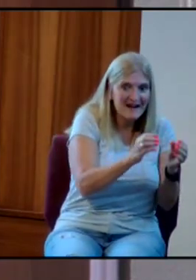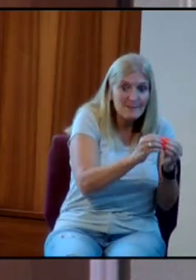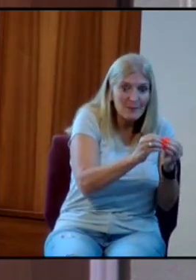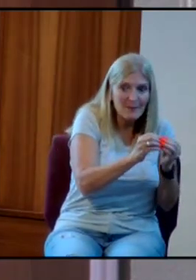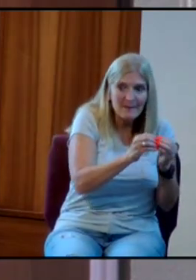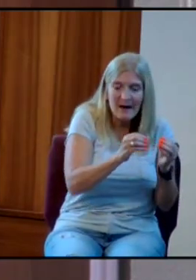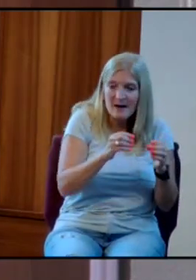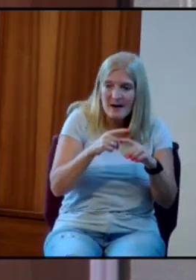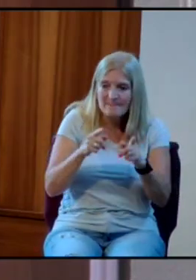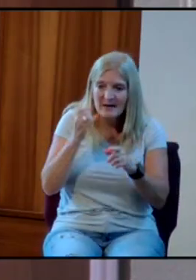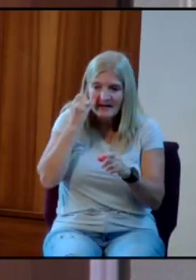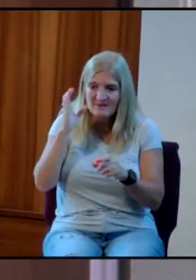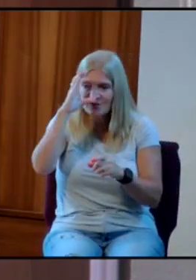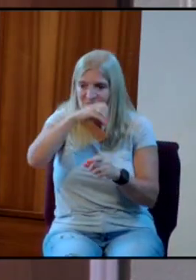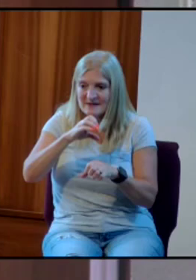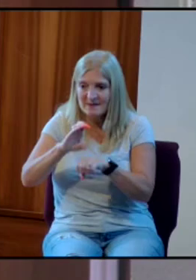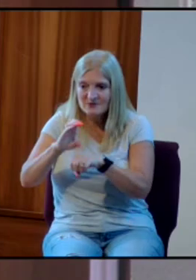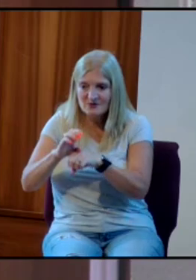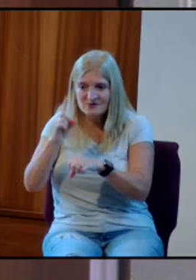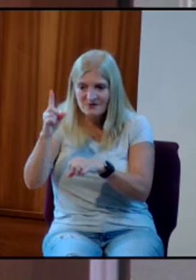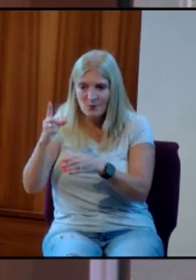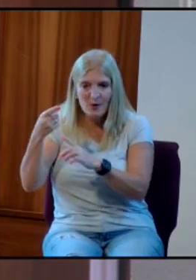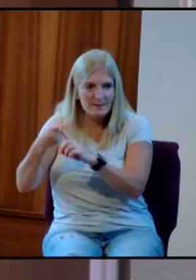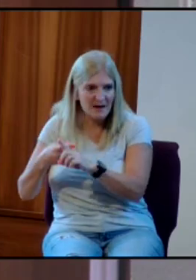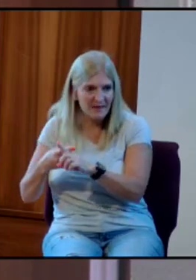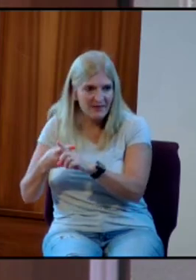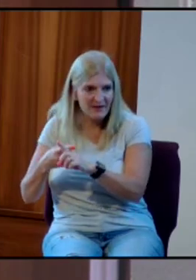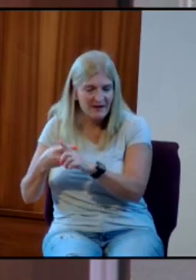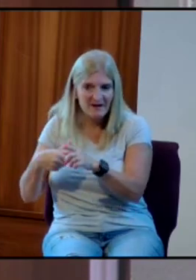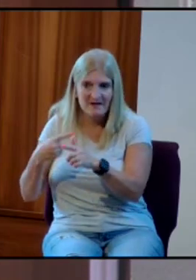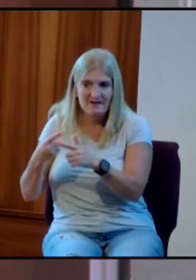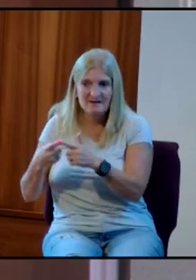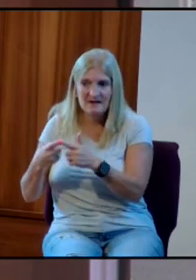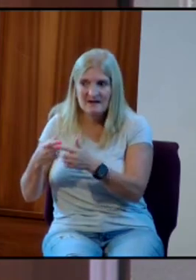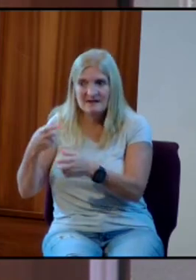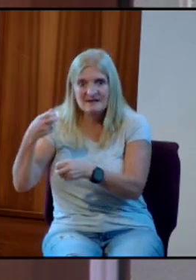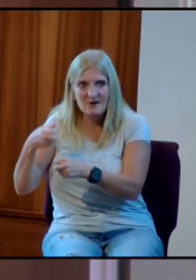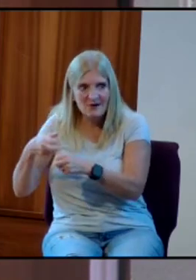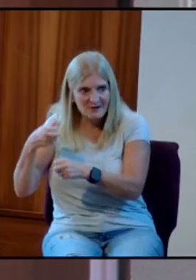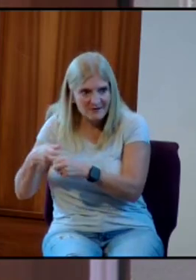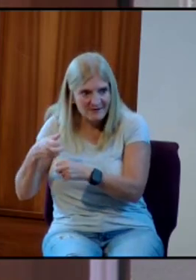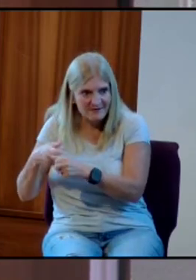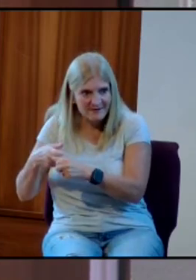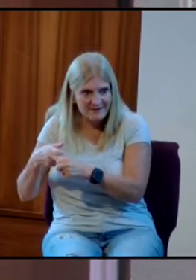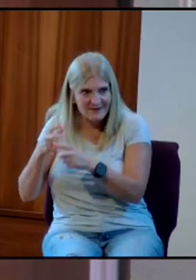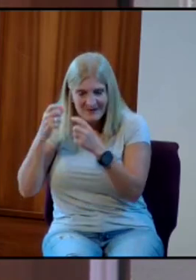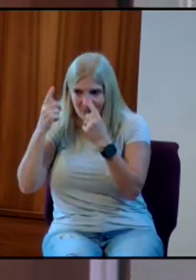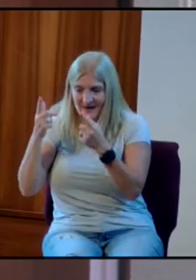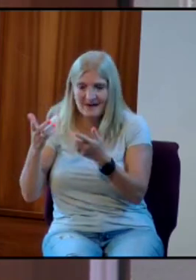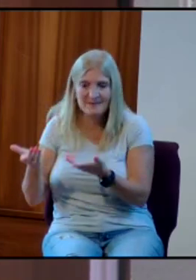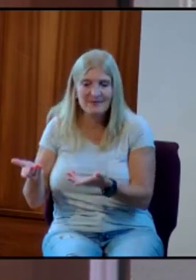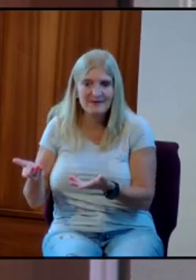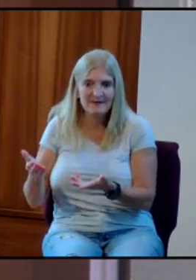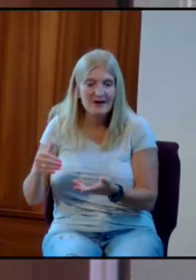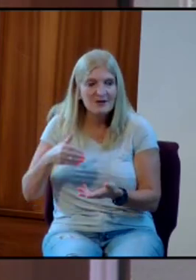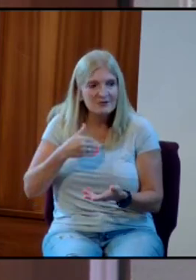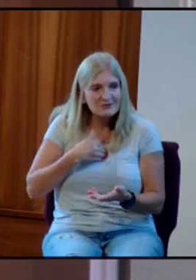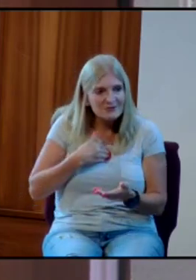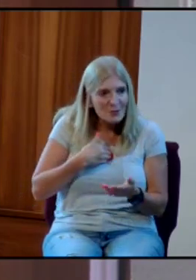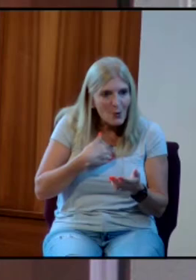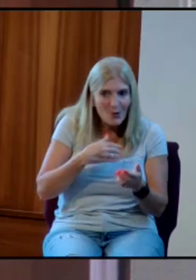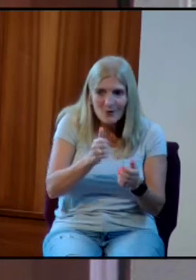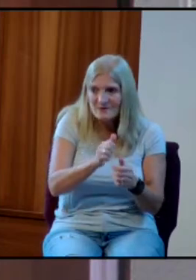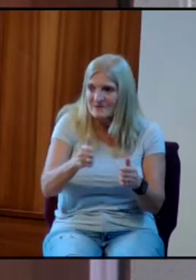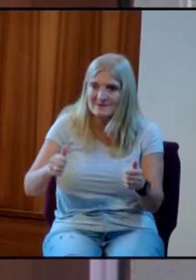church for a month and see how hard it is to get up on Sunday morning and come back. Do you hear me? The soul drifts.